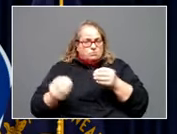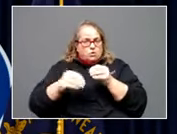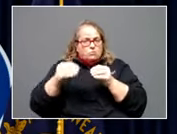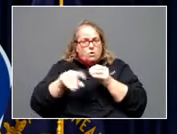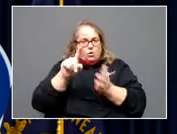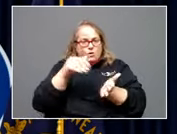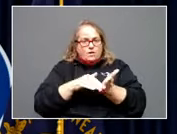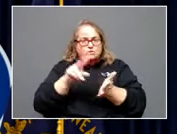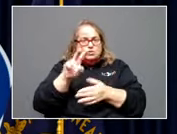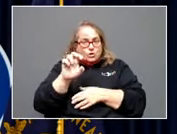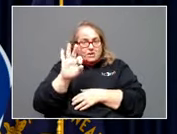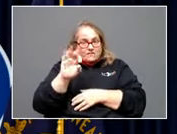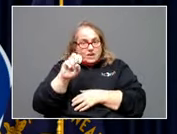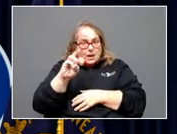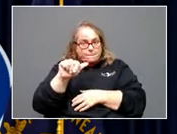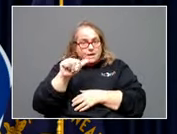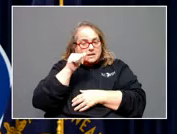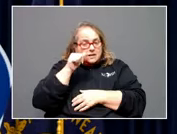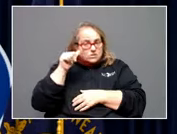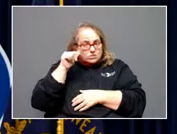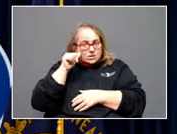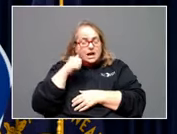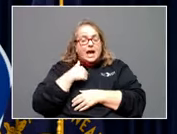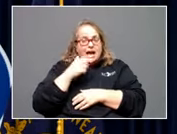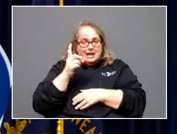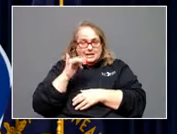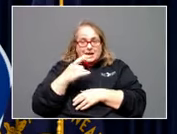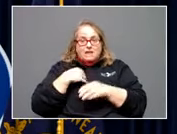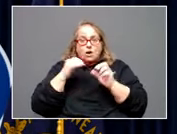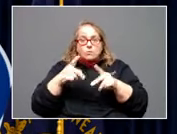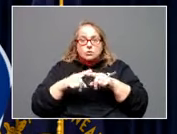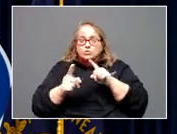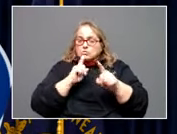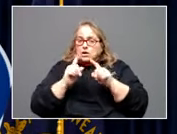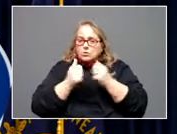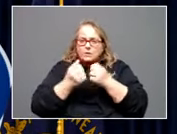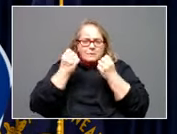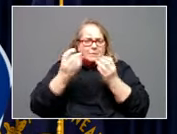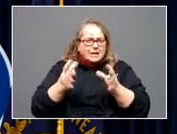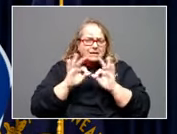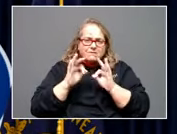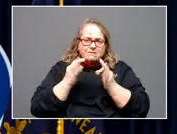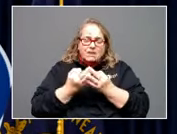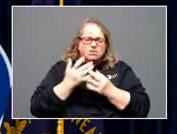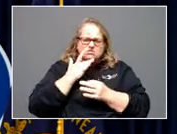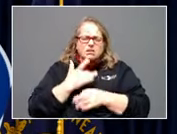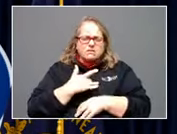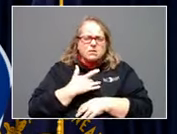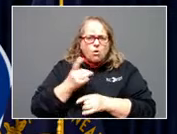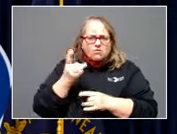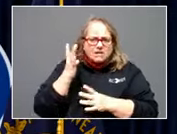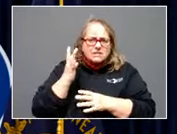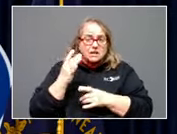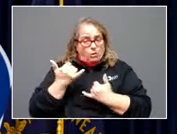yesterday. I did get a chance to talk to just dozens of families that had, I mean, they'd been devastated. They were still there,